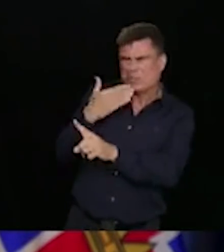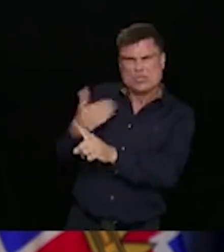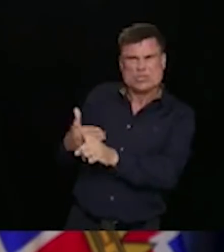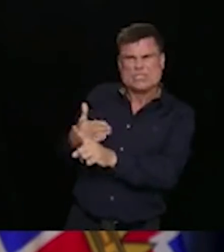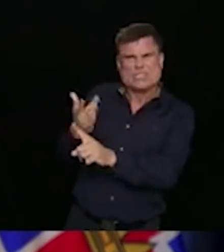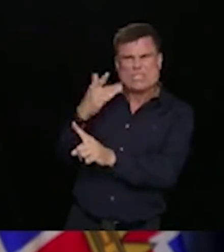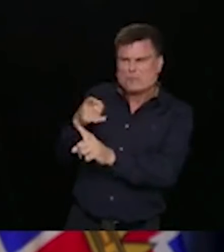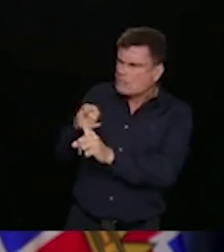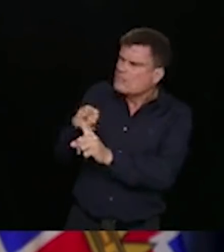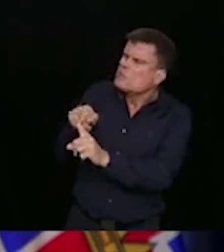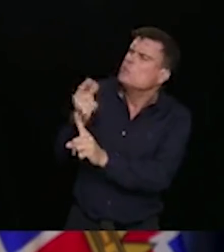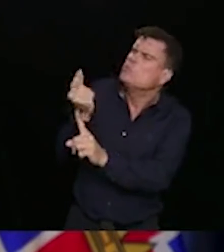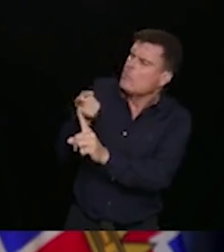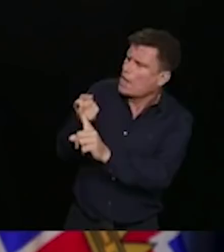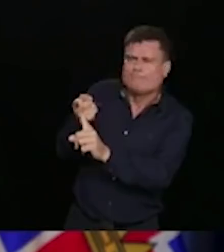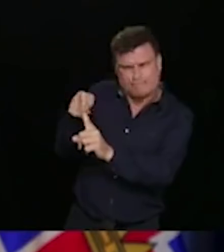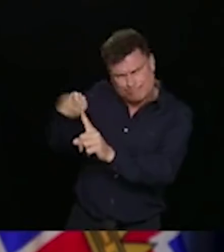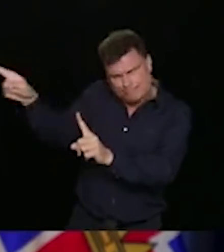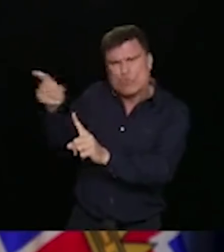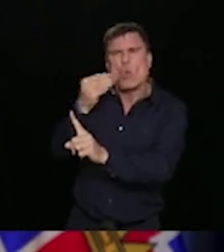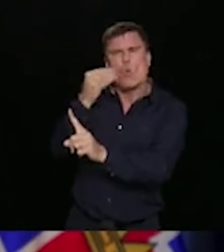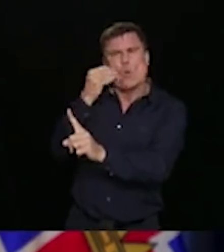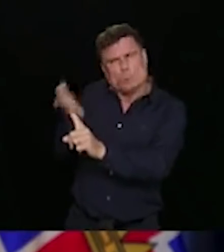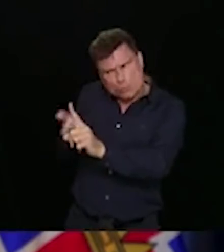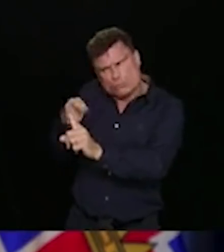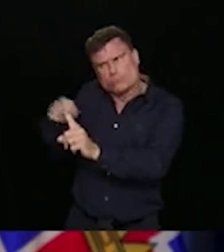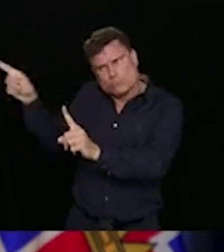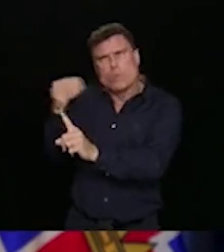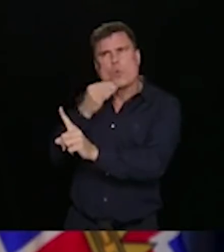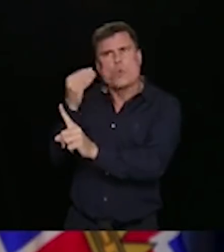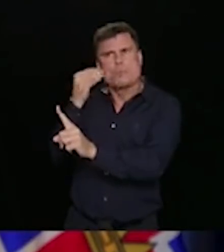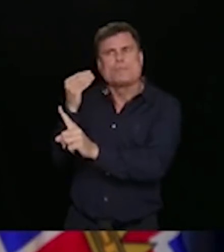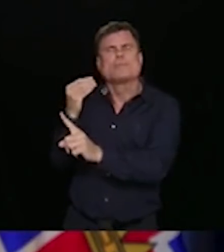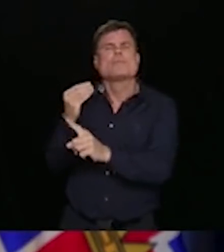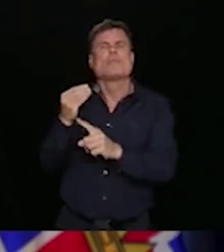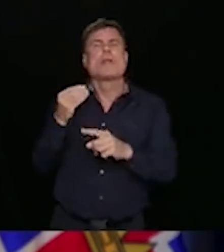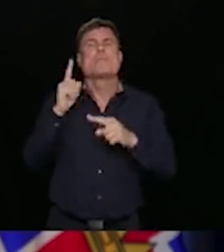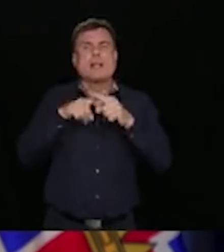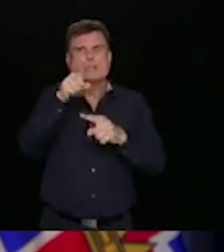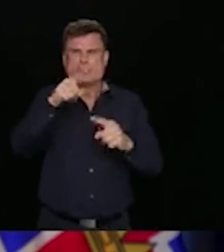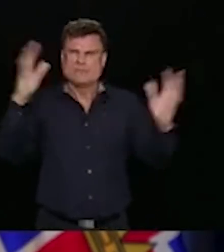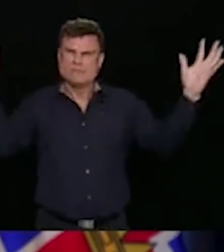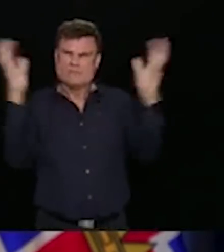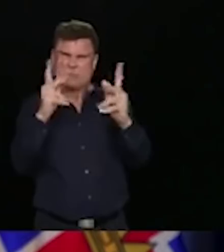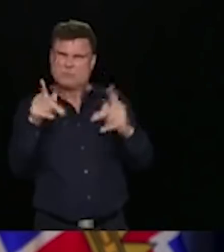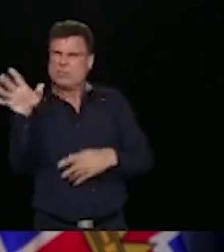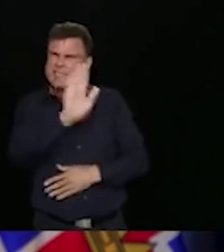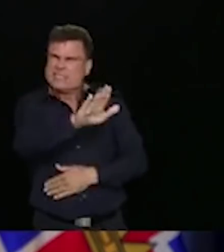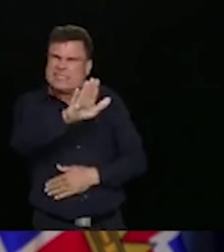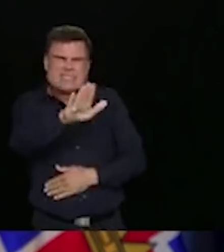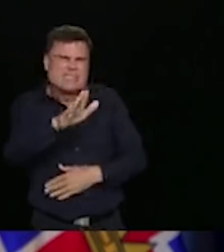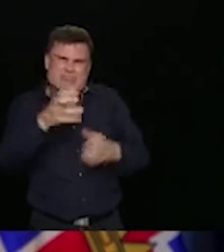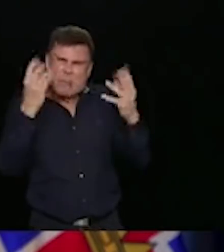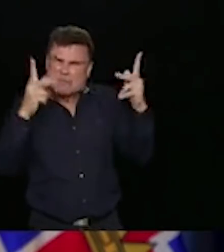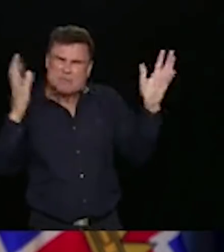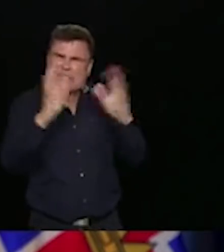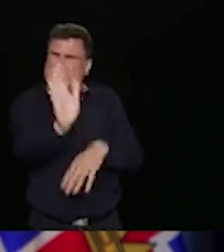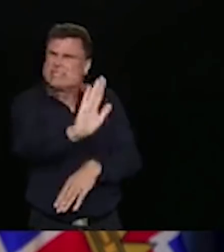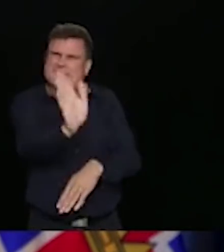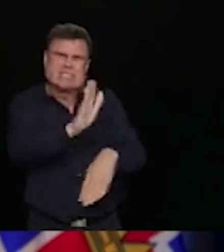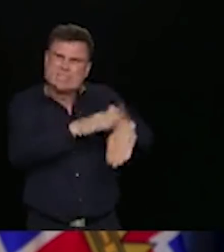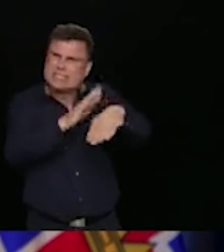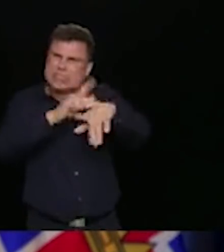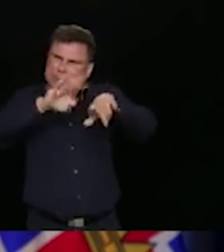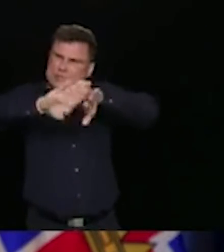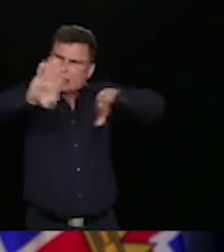doing that so that we can stop this transmission, stop these chains and get back to our summer and our fun.